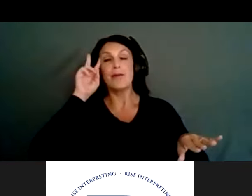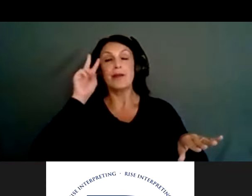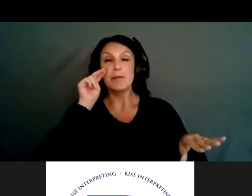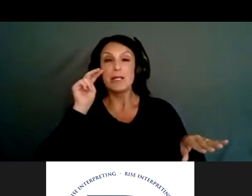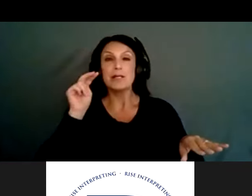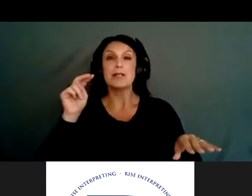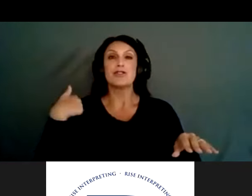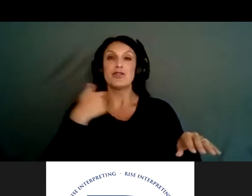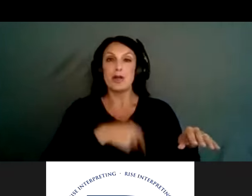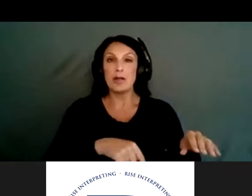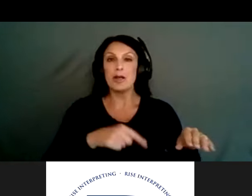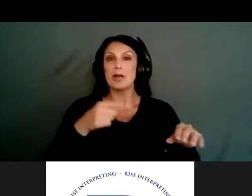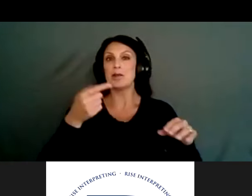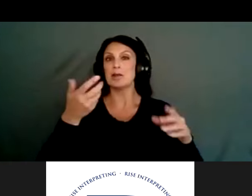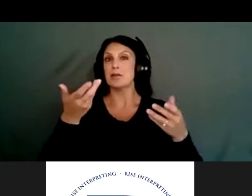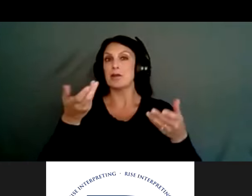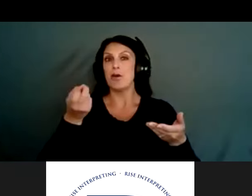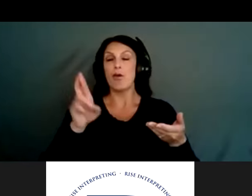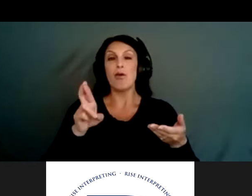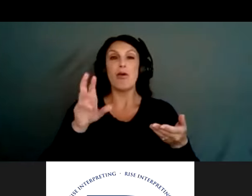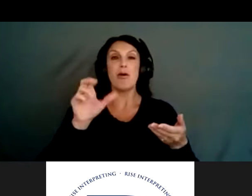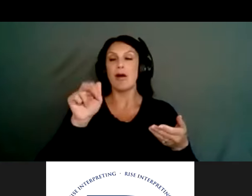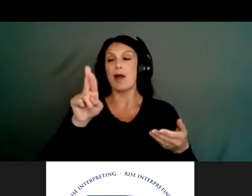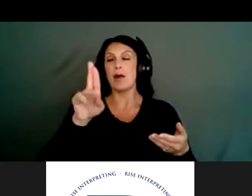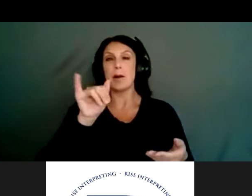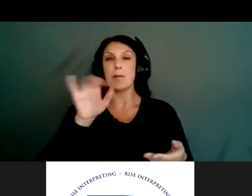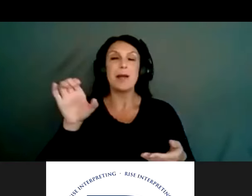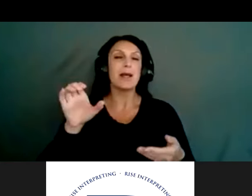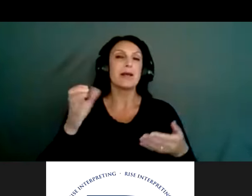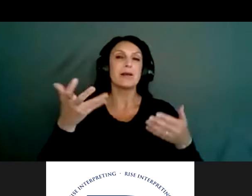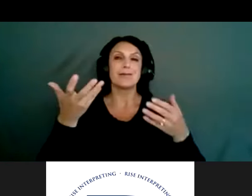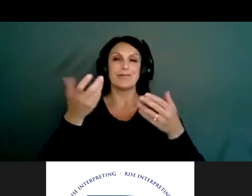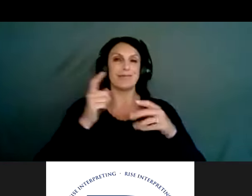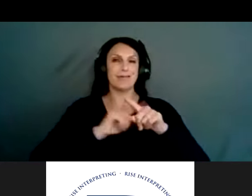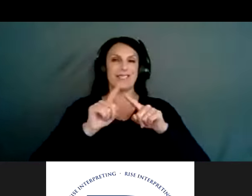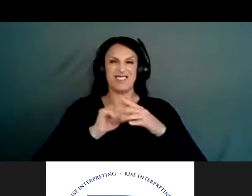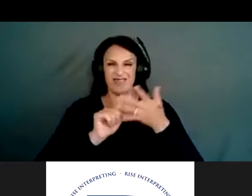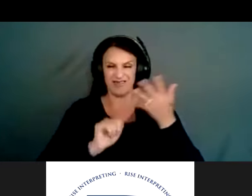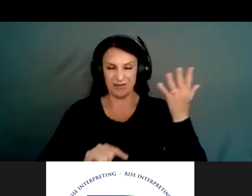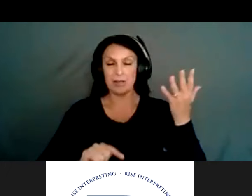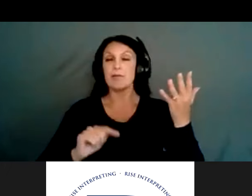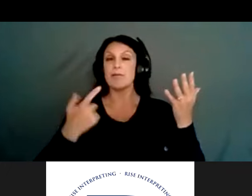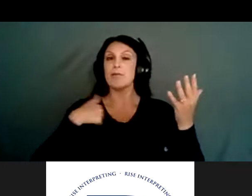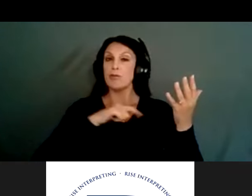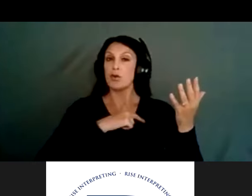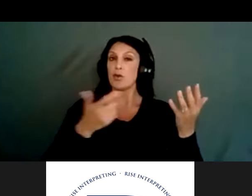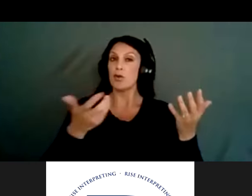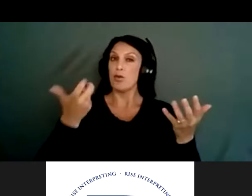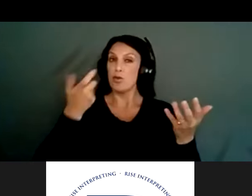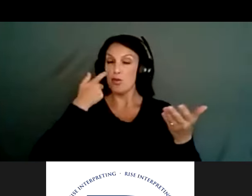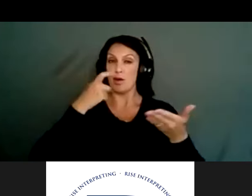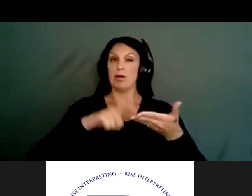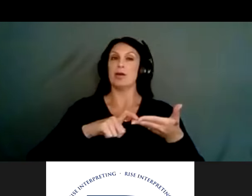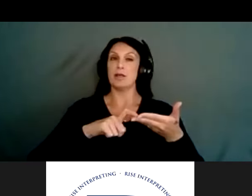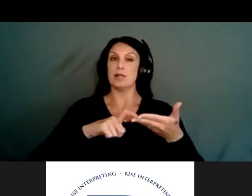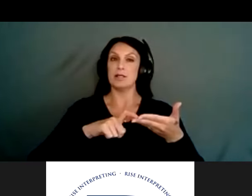um, Chinese, or even, um, Arabic, um, just as an example, you know, definitely we, we have recognized that there